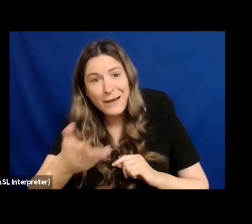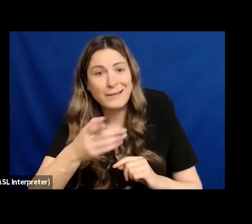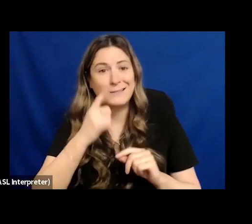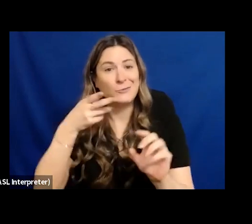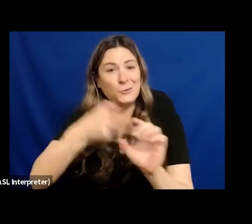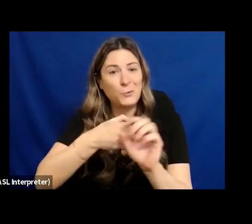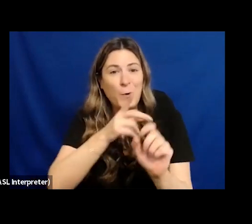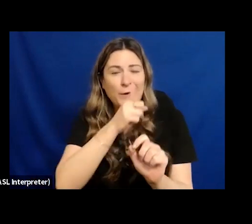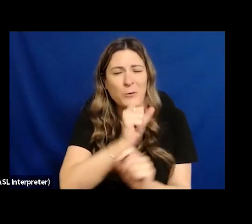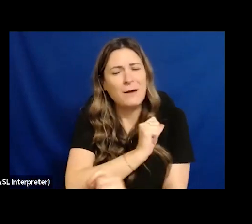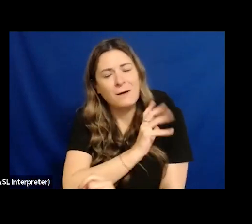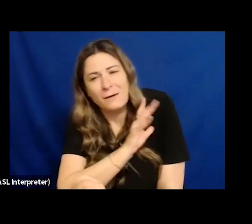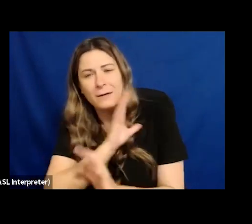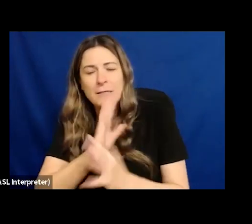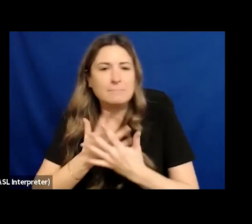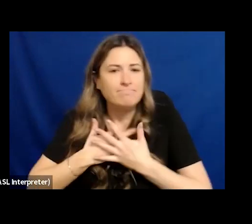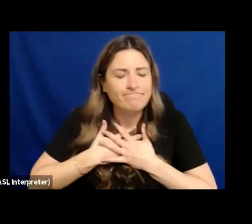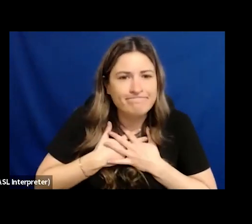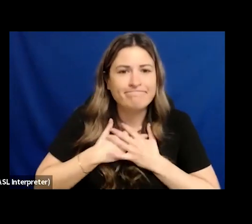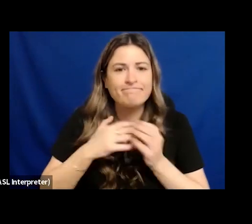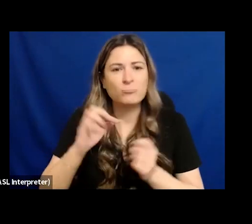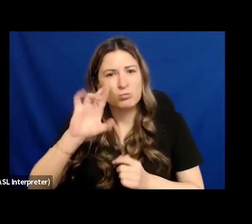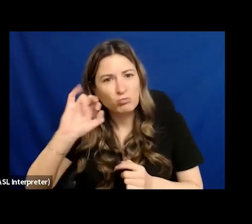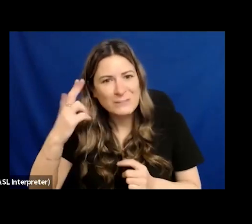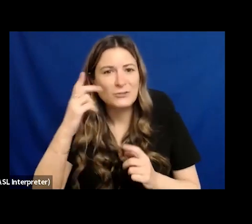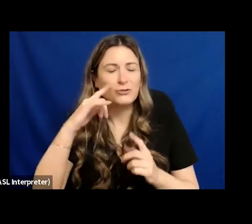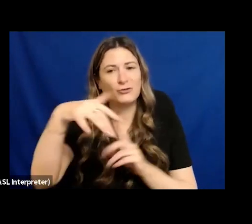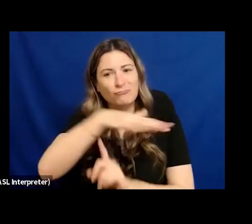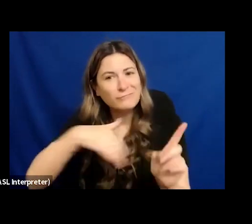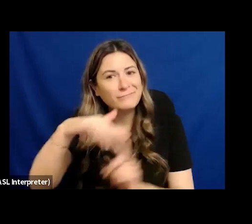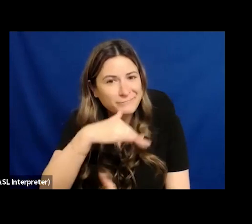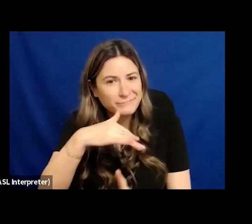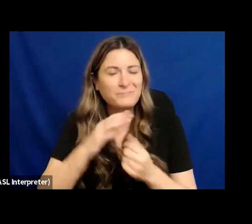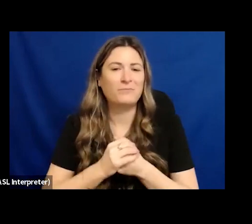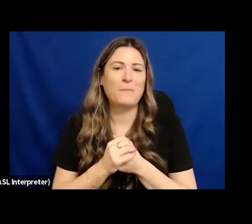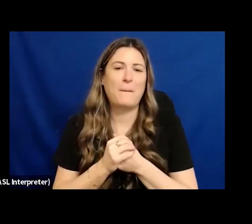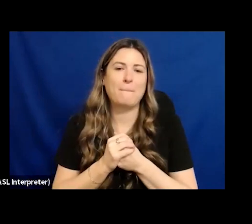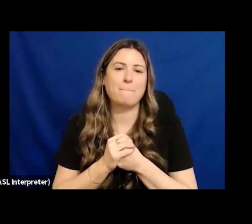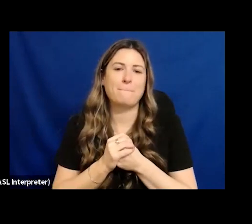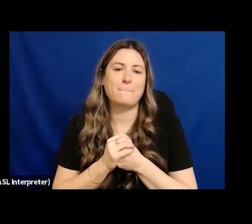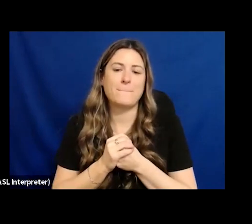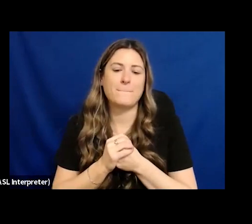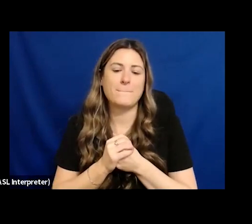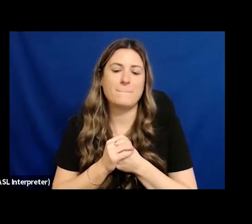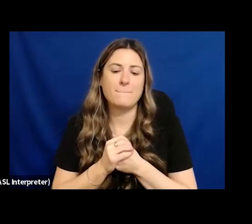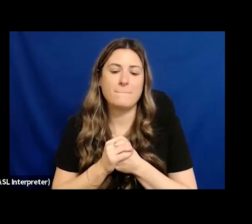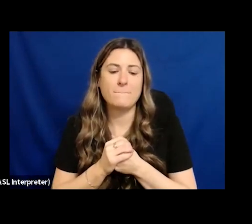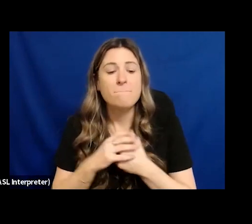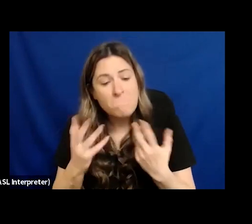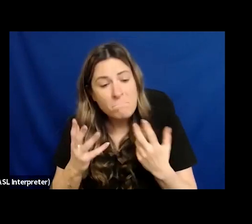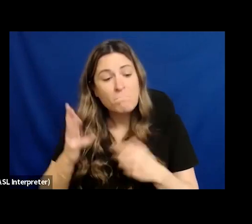important discussion. You know, I've heard so many times as I've moved from employment to employment